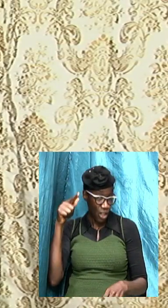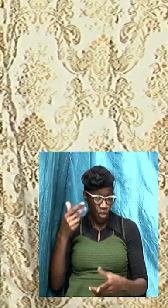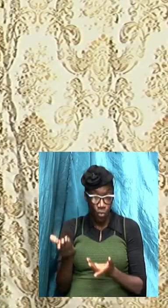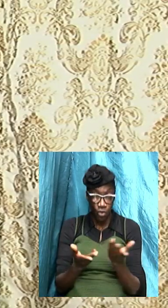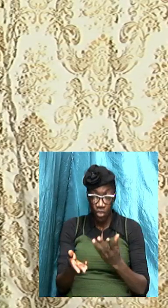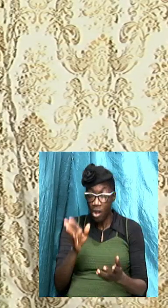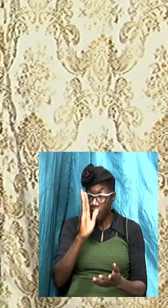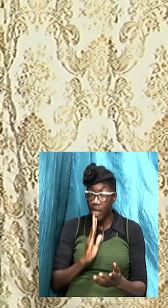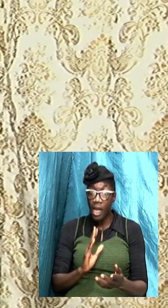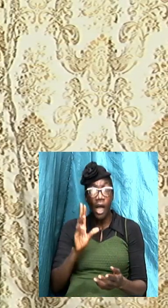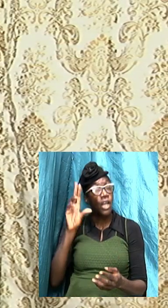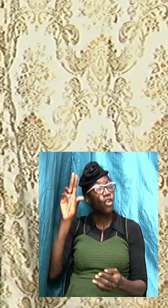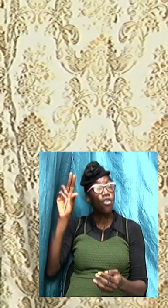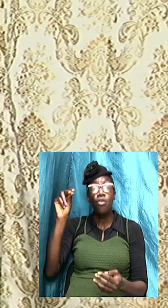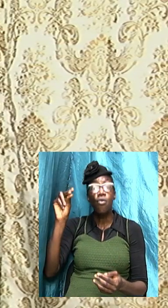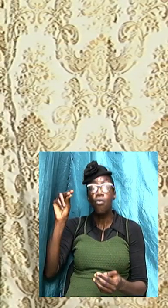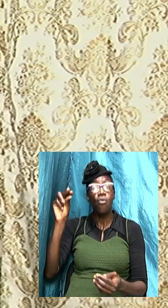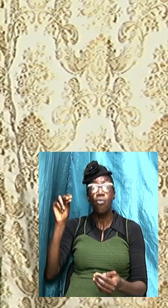serving God